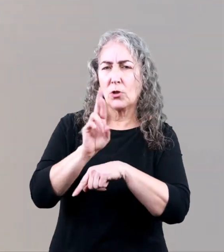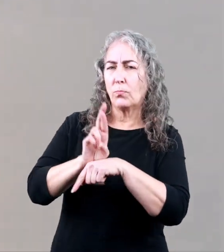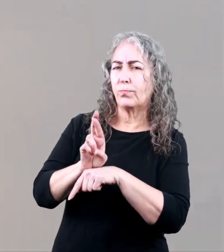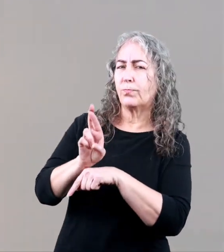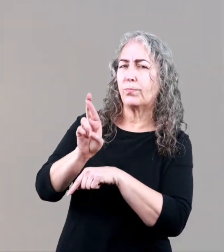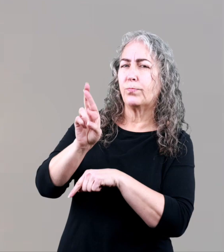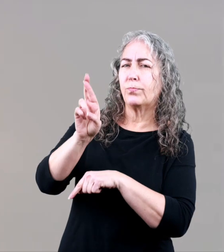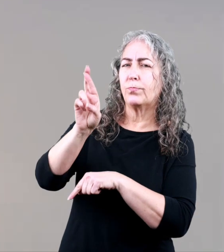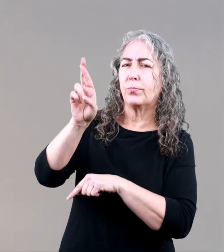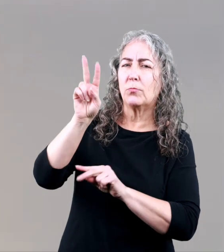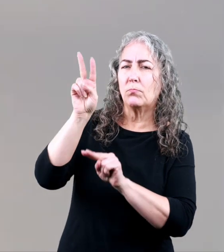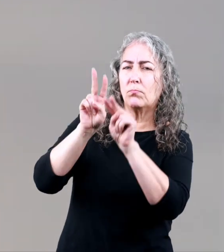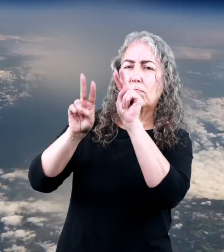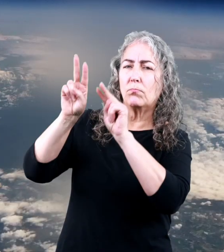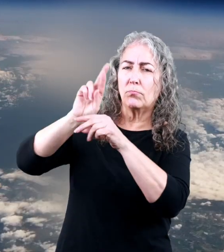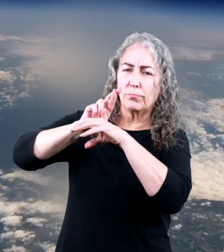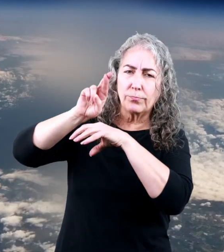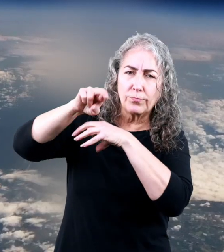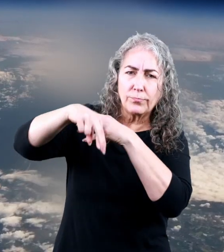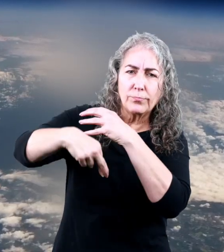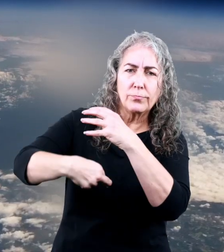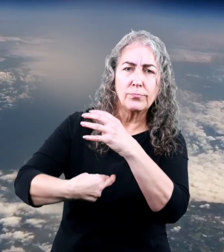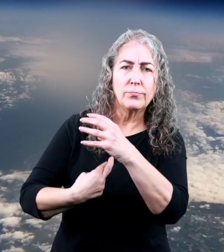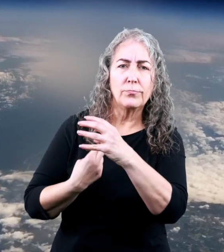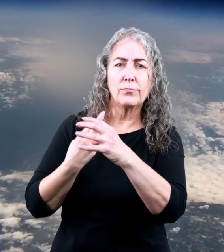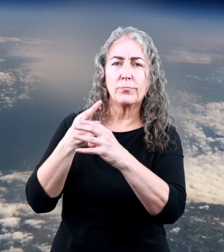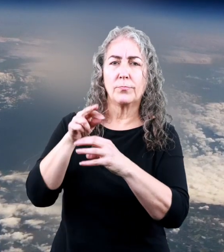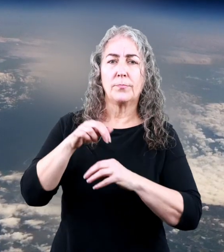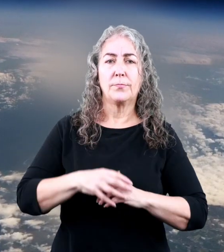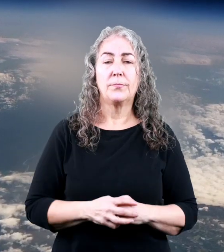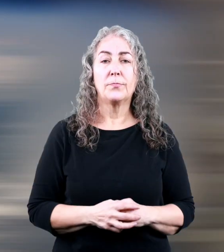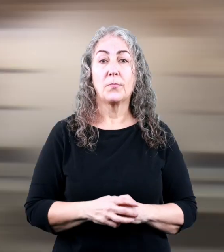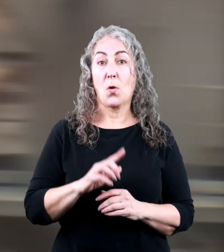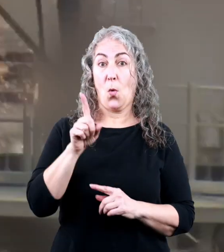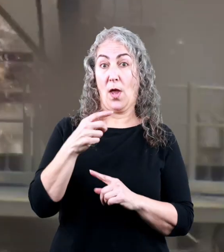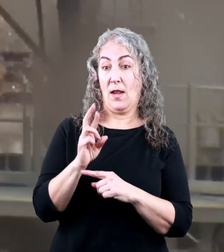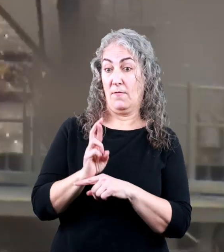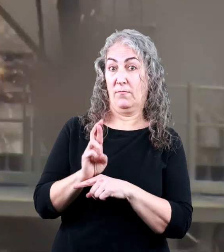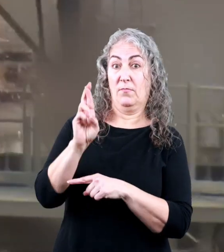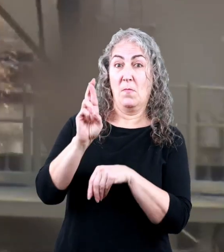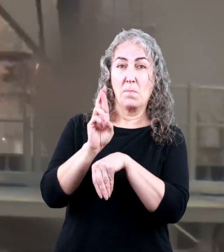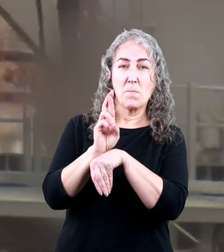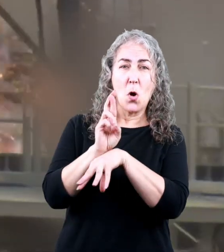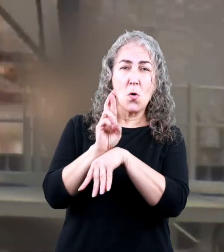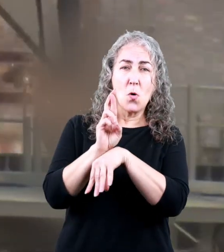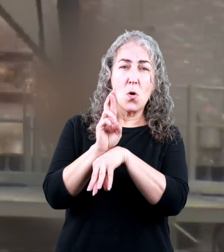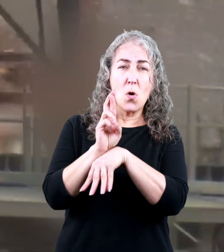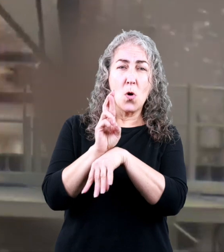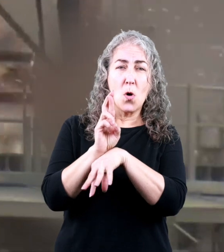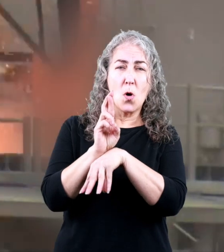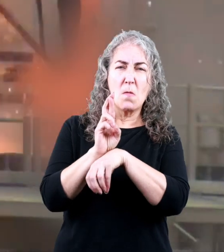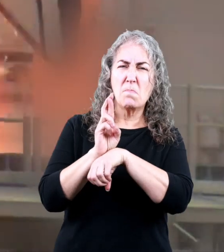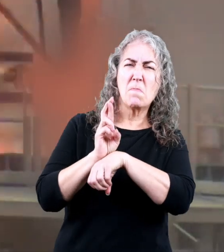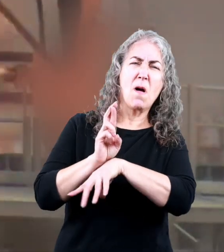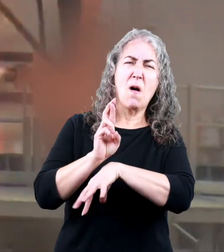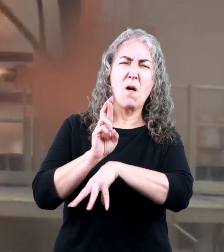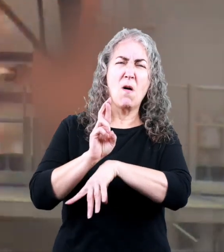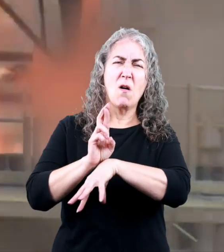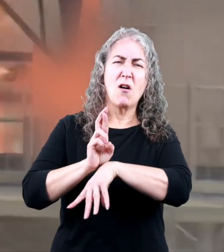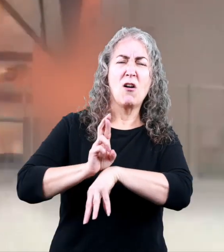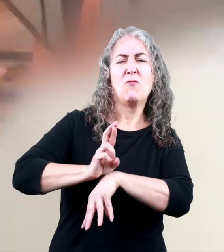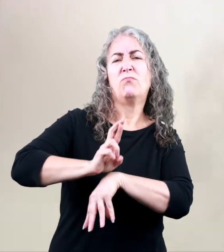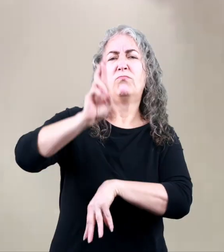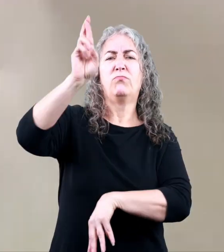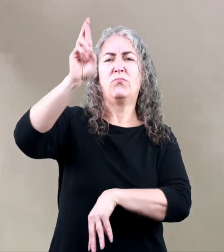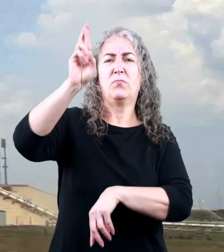use rockets to launch space shuttles into orbit. When the rockets fire, the exhaust from the